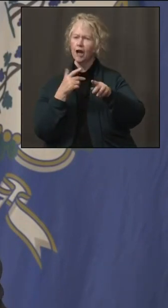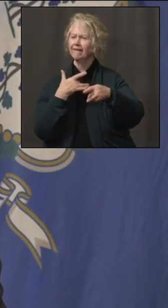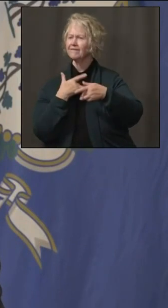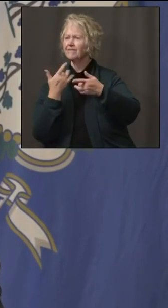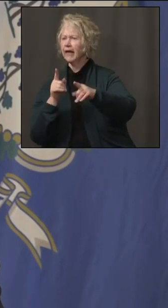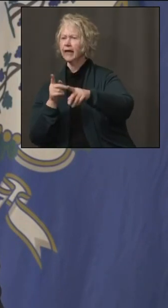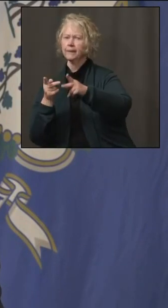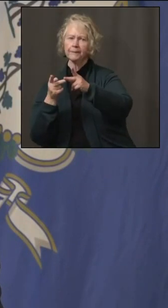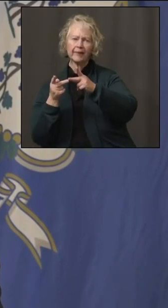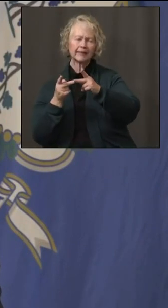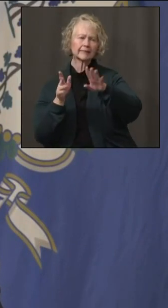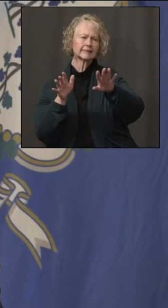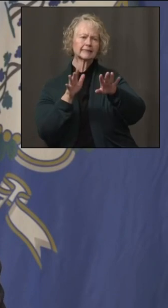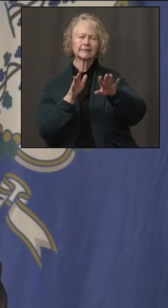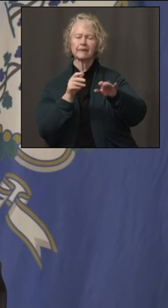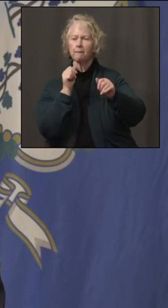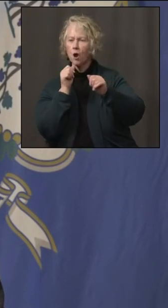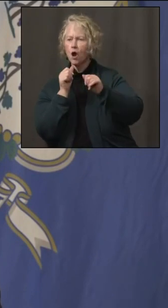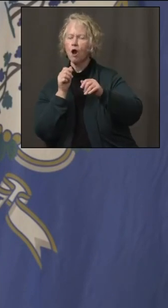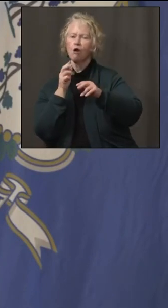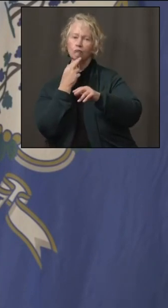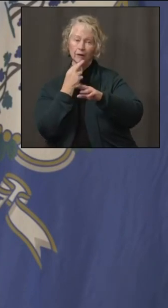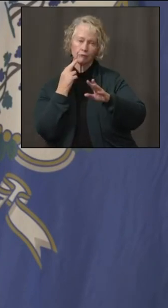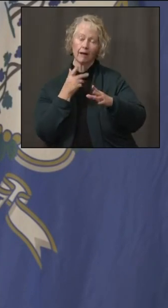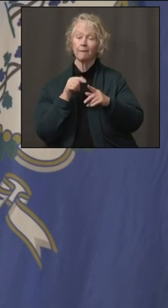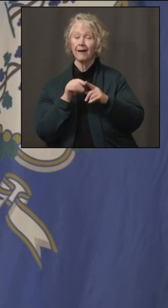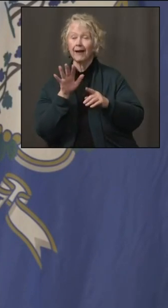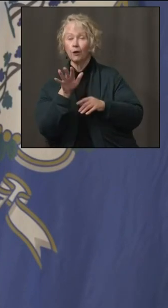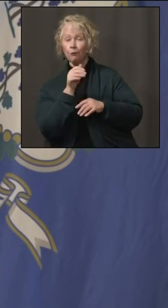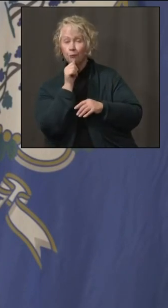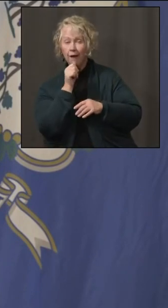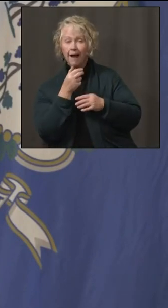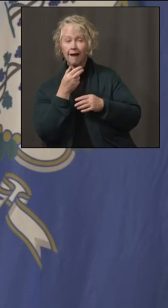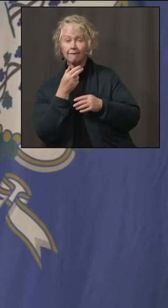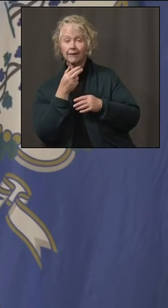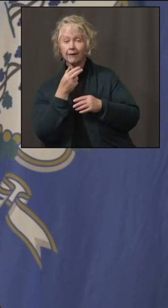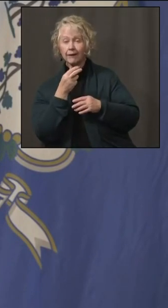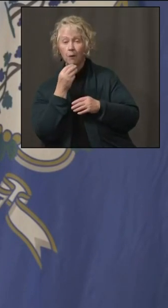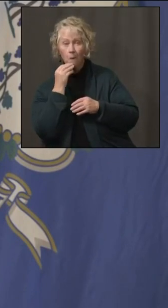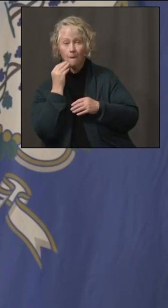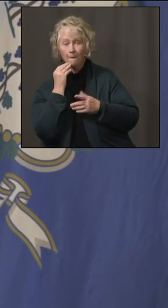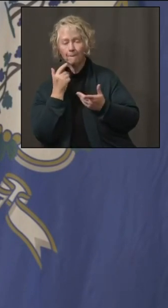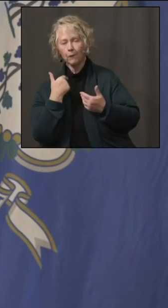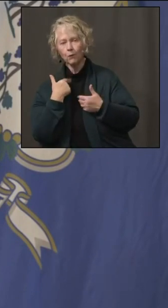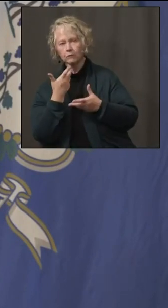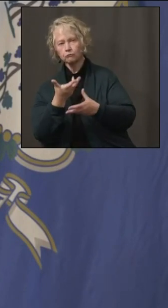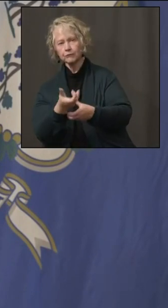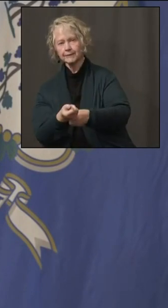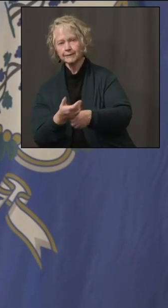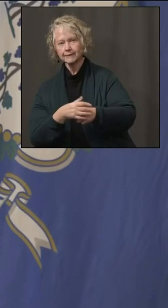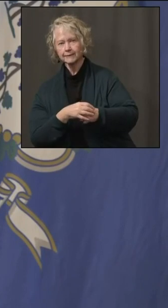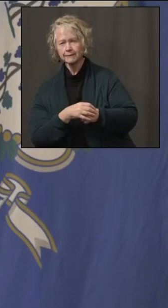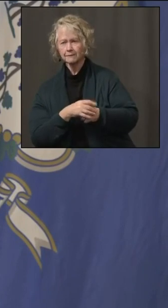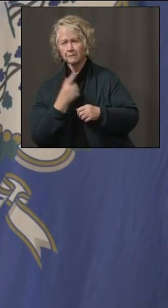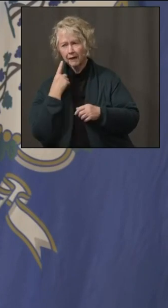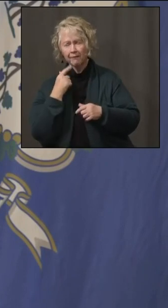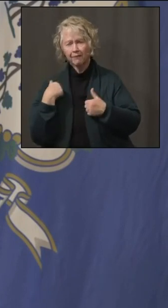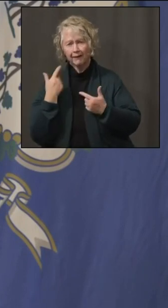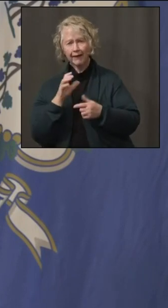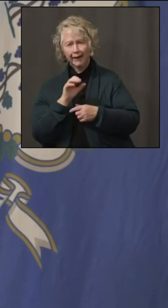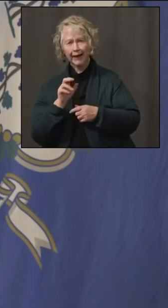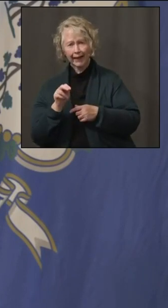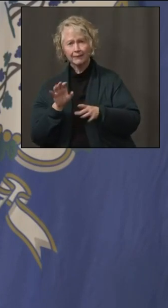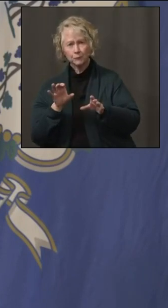bars slash restaurants. What goes on in your home is going to be more in the honor system. But Connecticut's pretty good at the honor